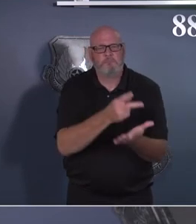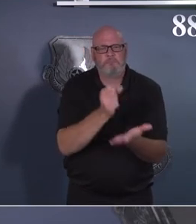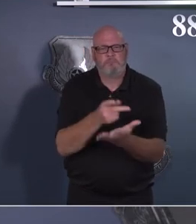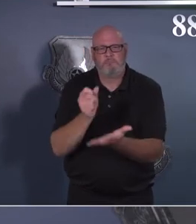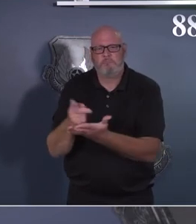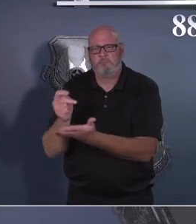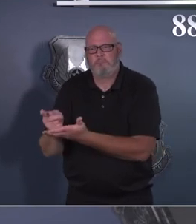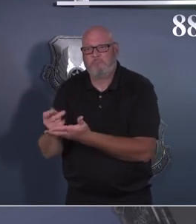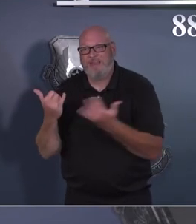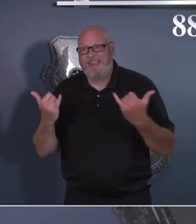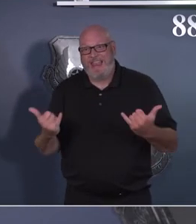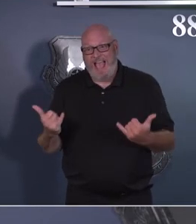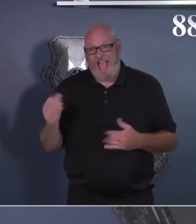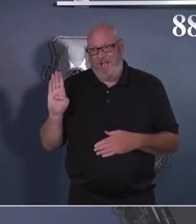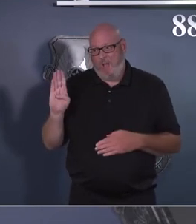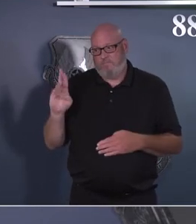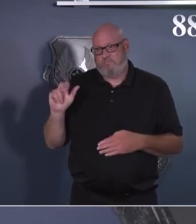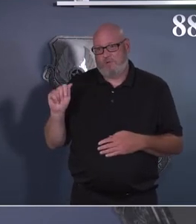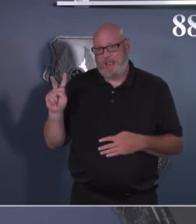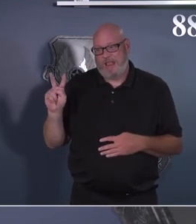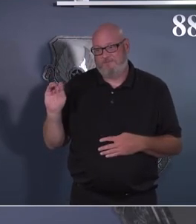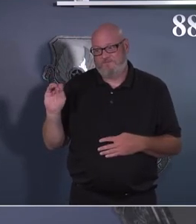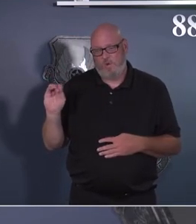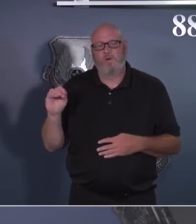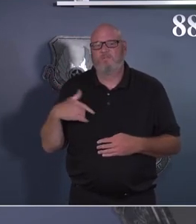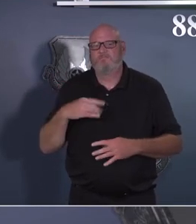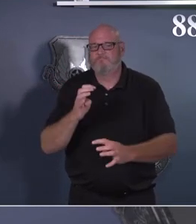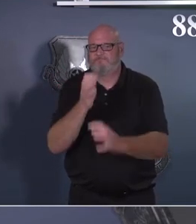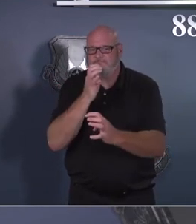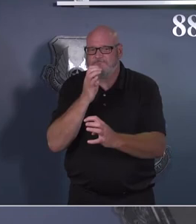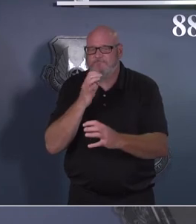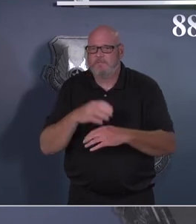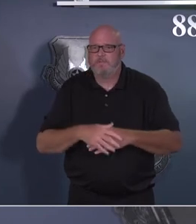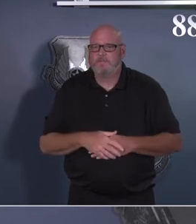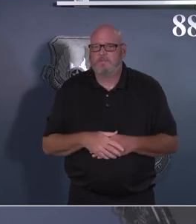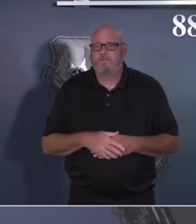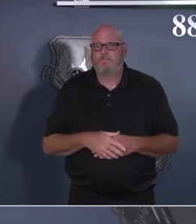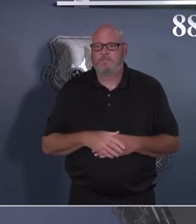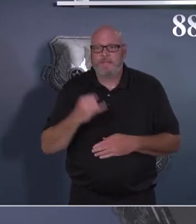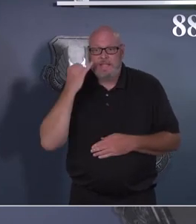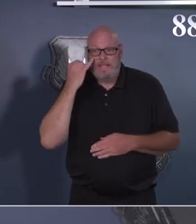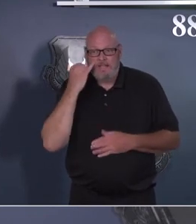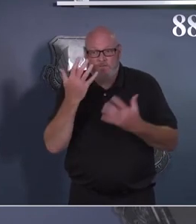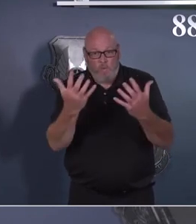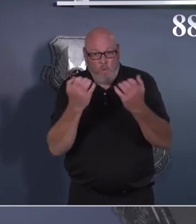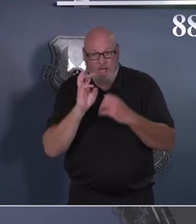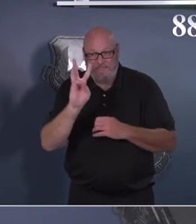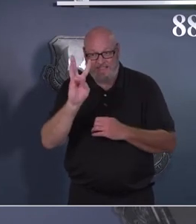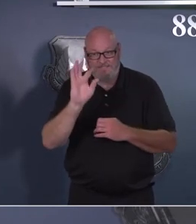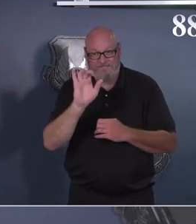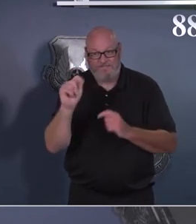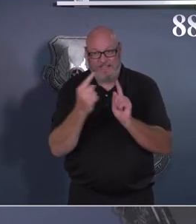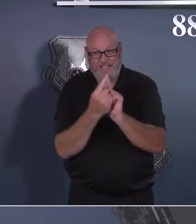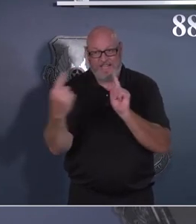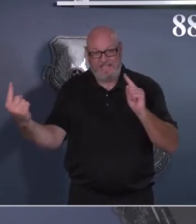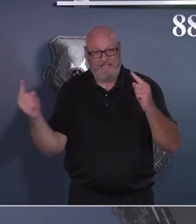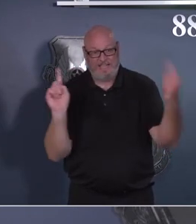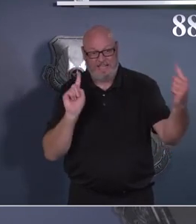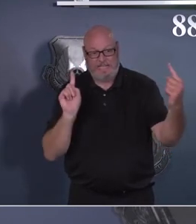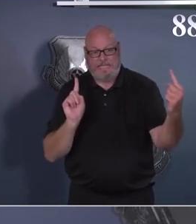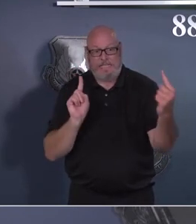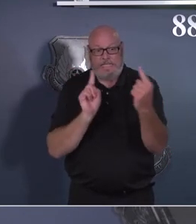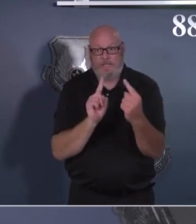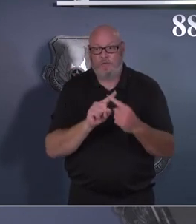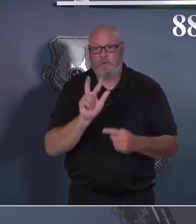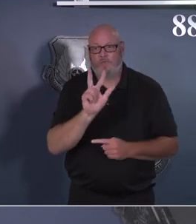I don't think that's going to get approved. Everyone is unique. And we will take a look at it on the surface for the event and the mitigating measures that you